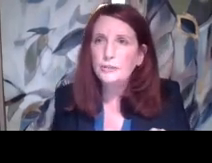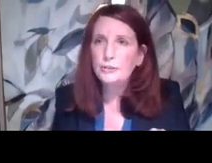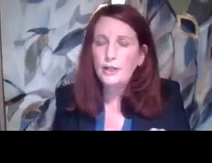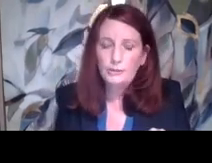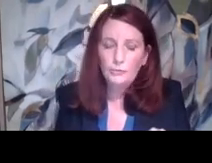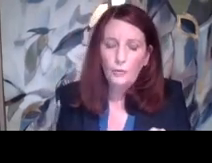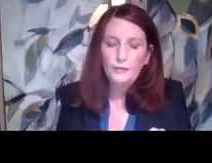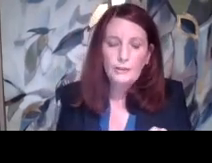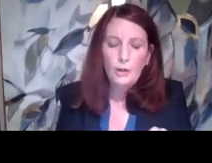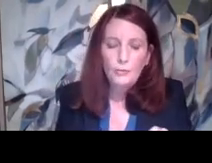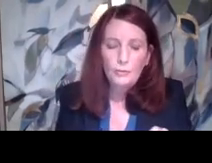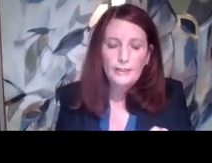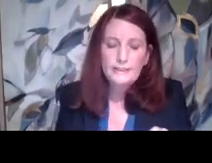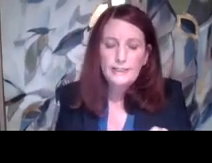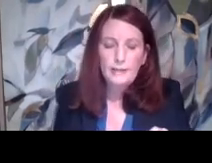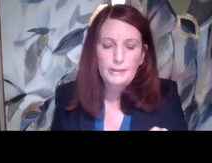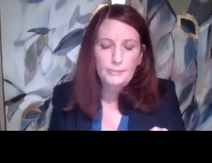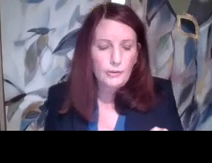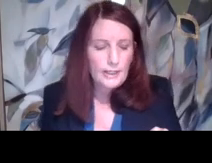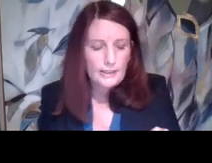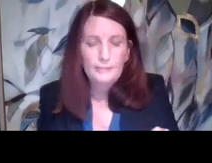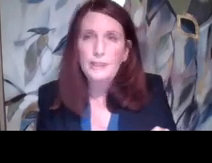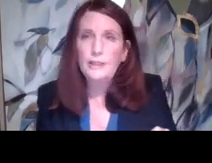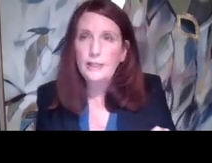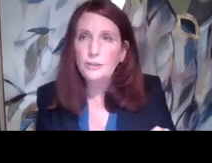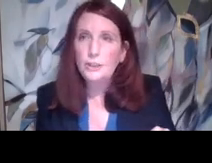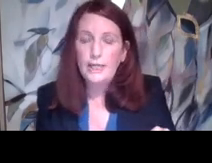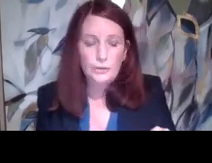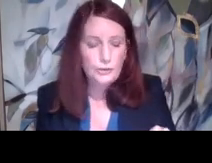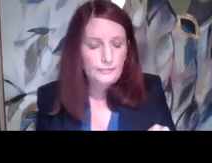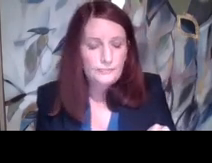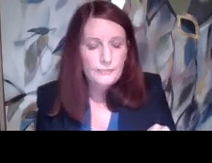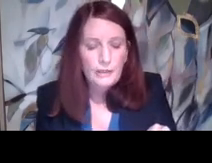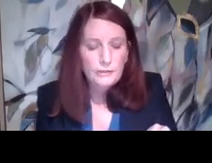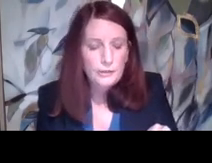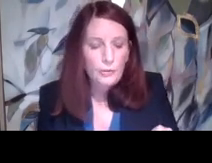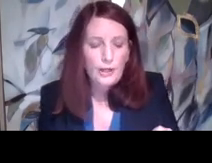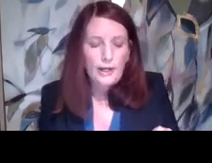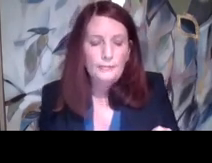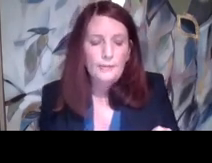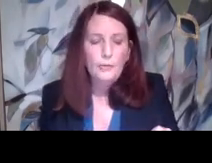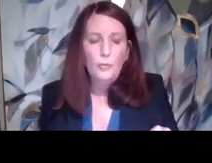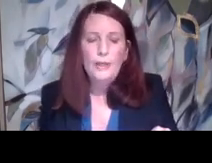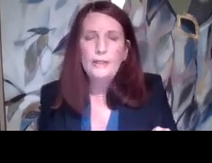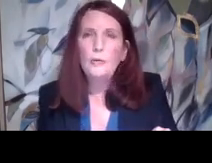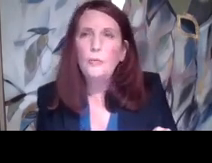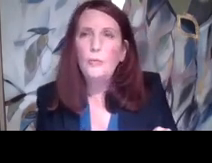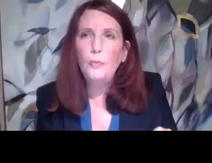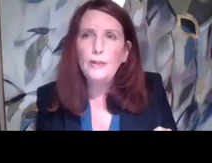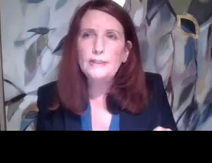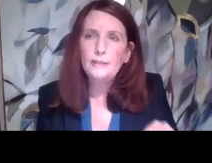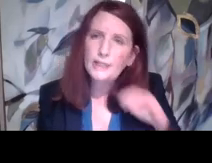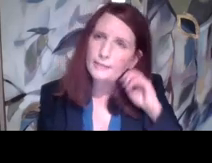change, I mean, hopefully we want to see that people can be, can change. So, um, when,